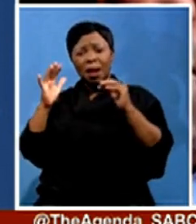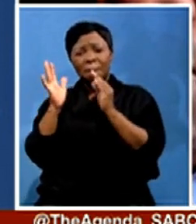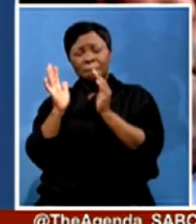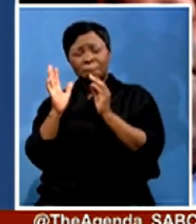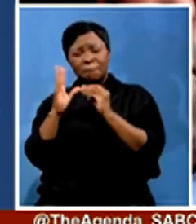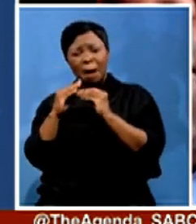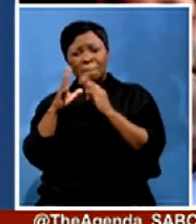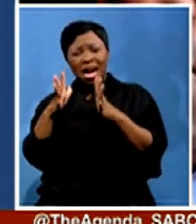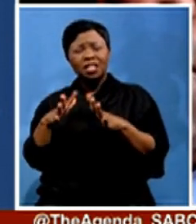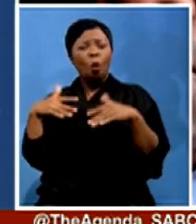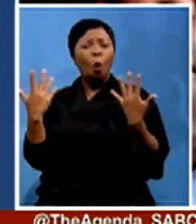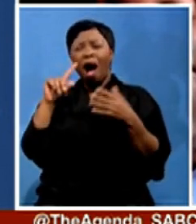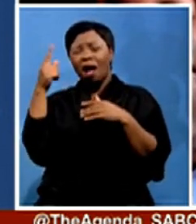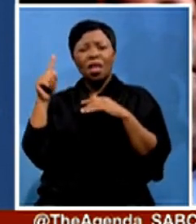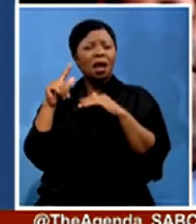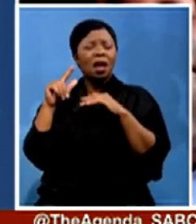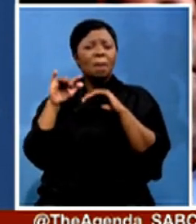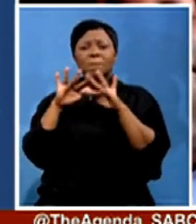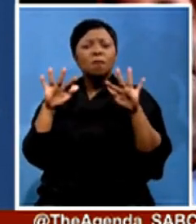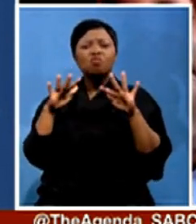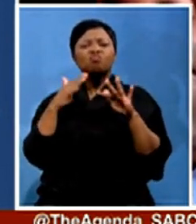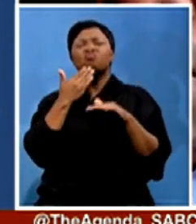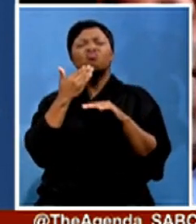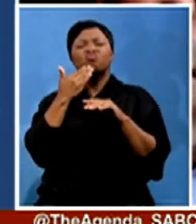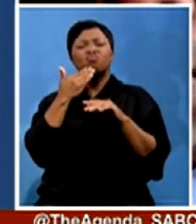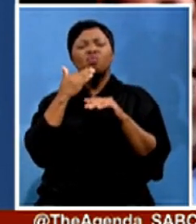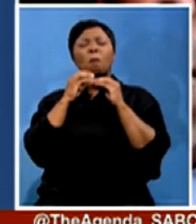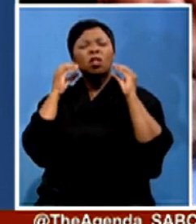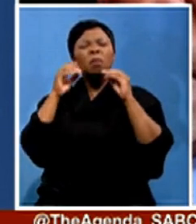needs to get into Mozambique as urgently as possible?